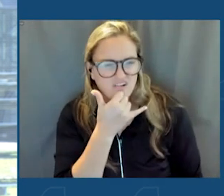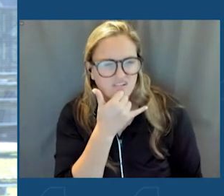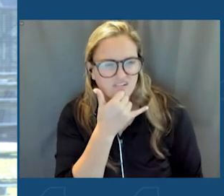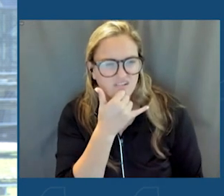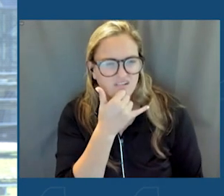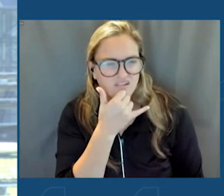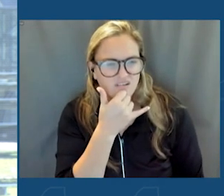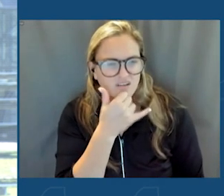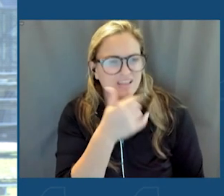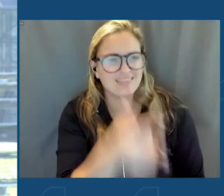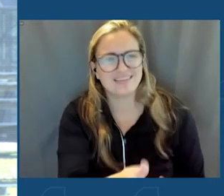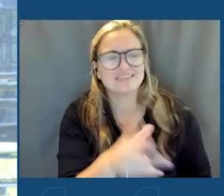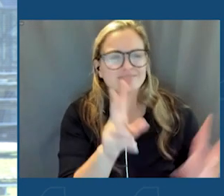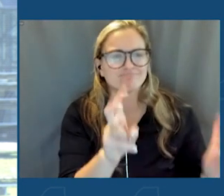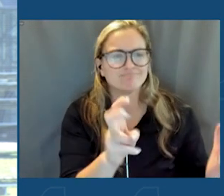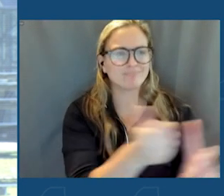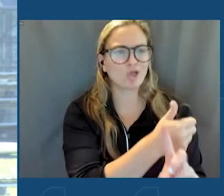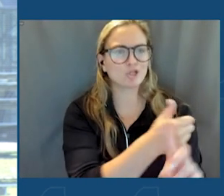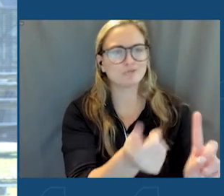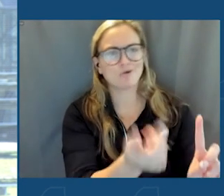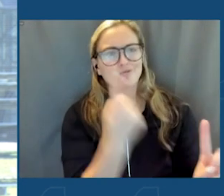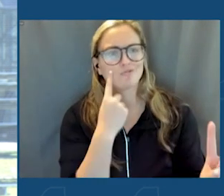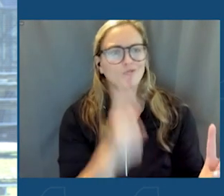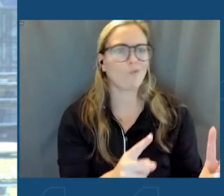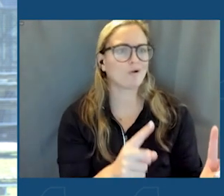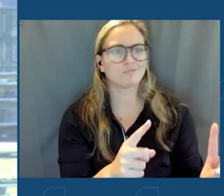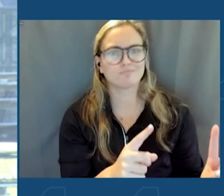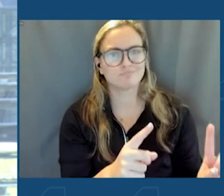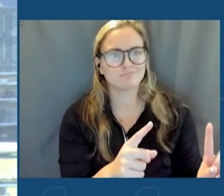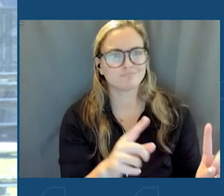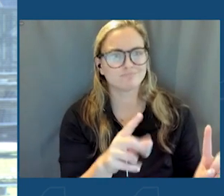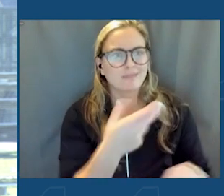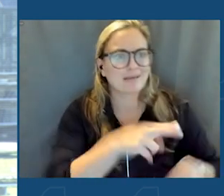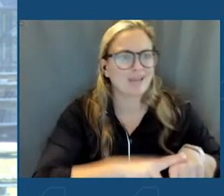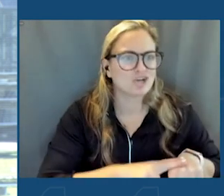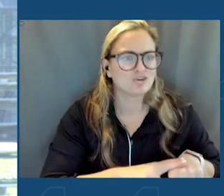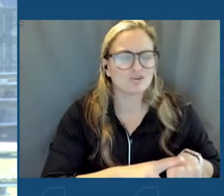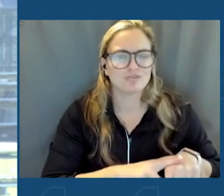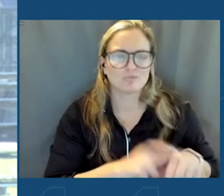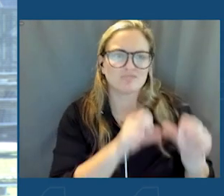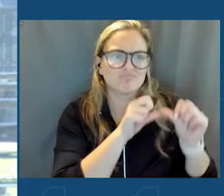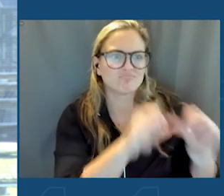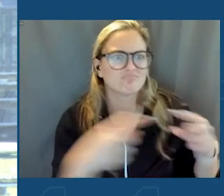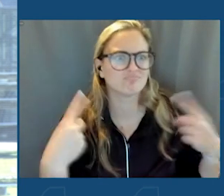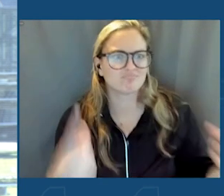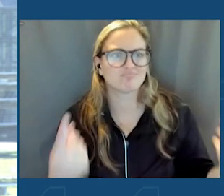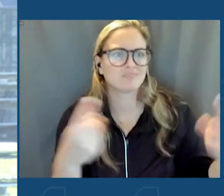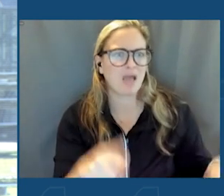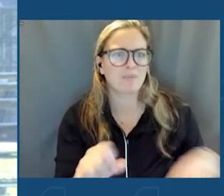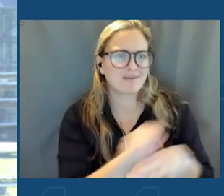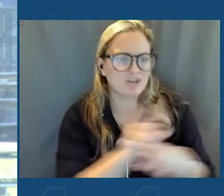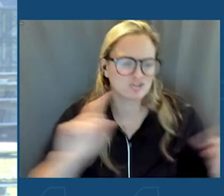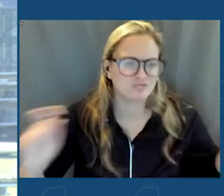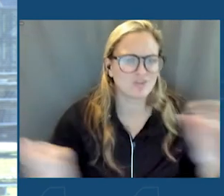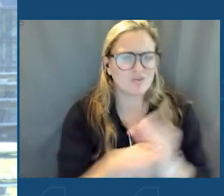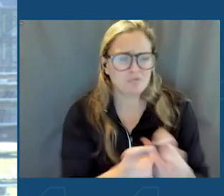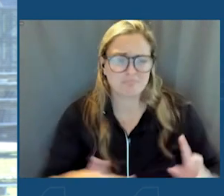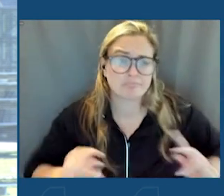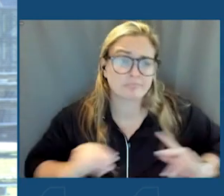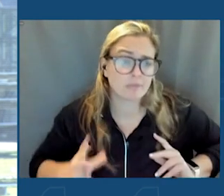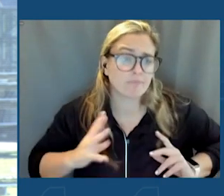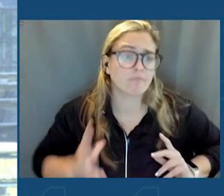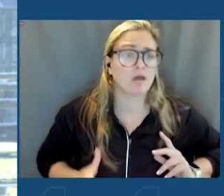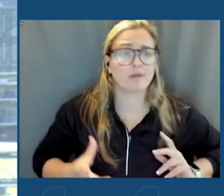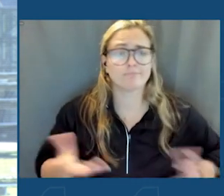assaults that were on Mother Nature had been going on for decades, and it was just part of the Industrial Revolution. And people accepted that as a price.